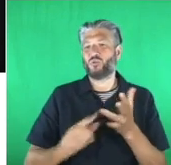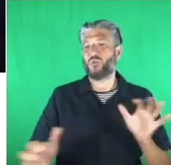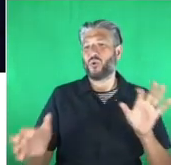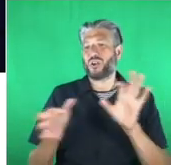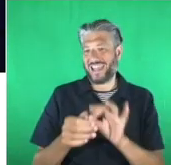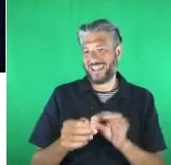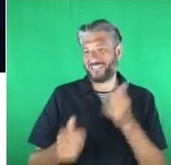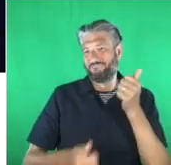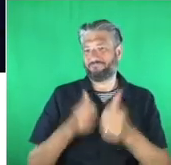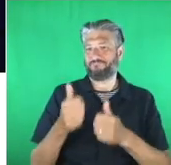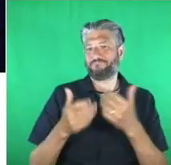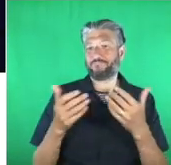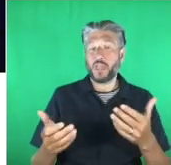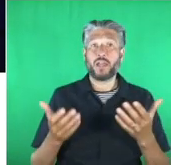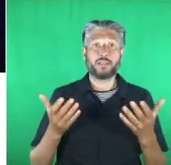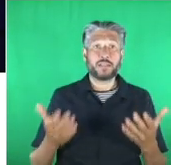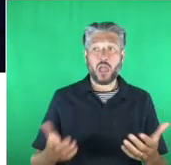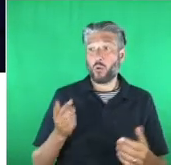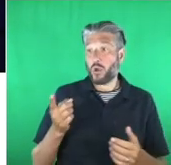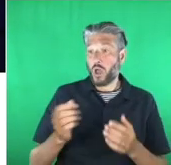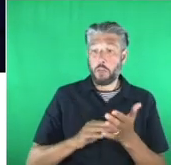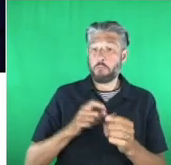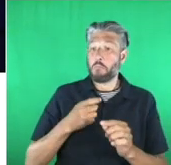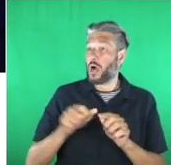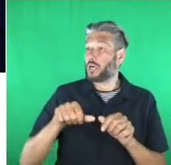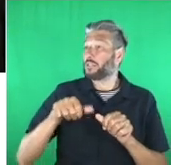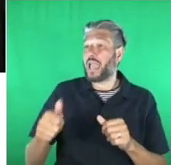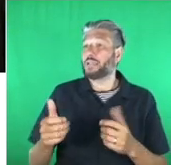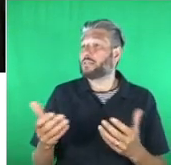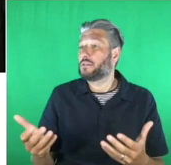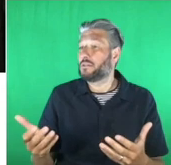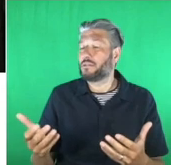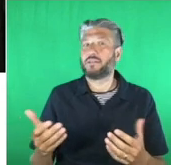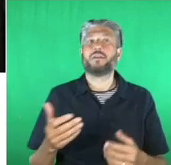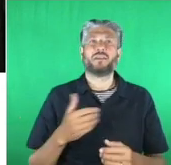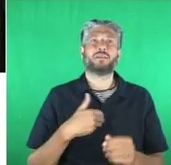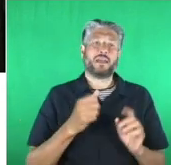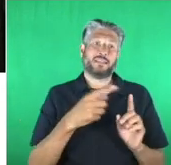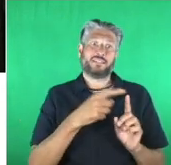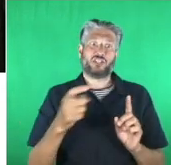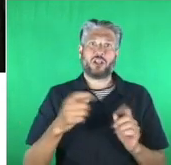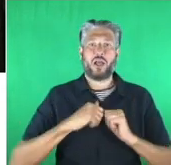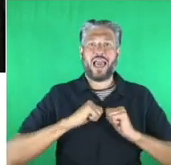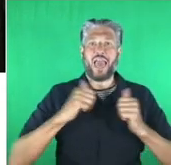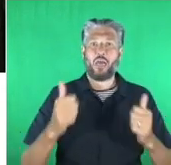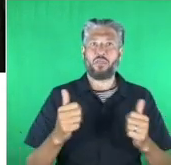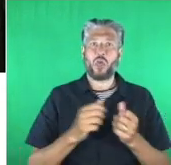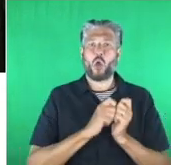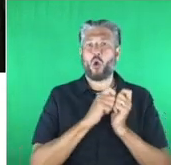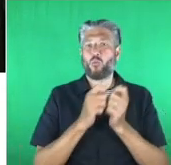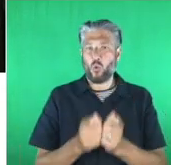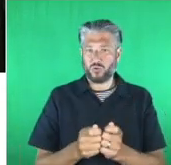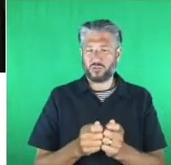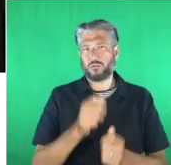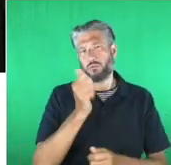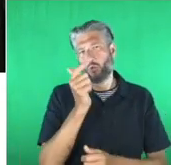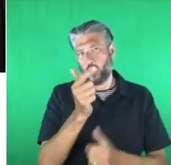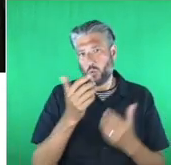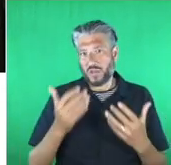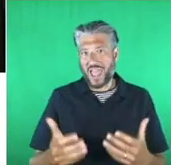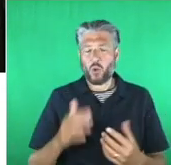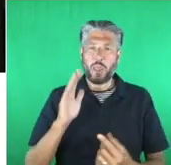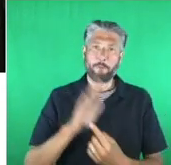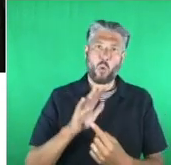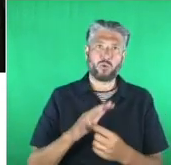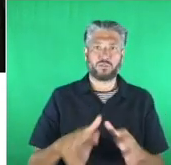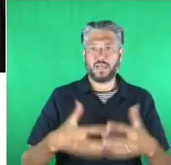category next up is the tech for good digital health award now more than ever tech is at the forefront of our lives and health technology is one of the